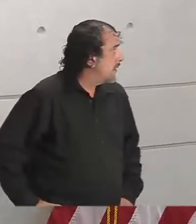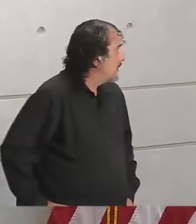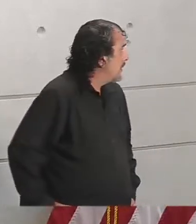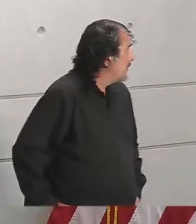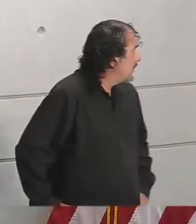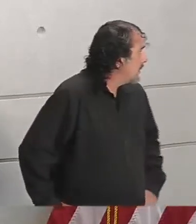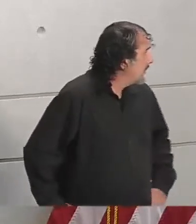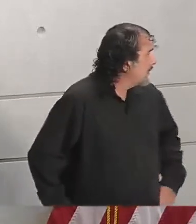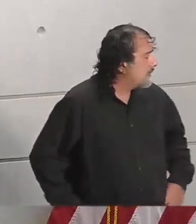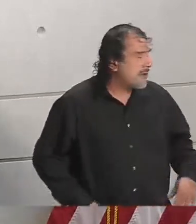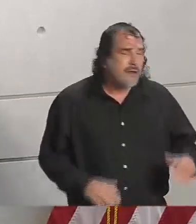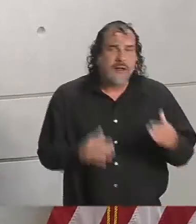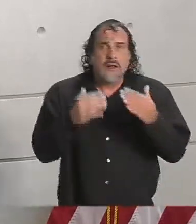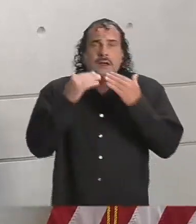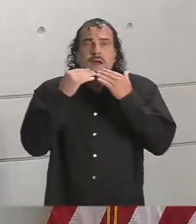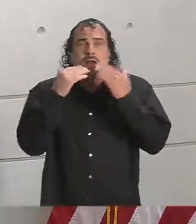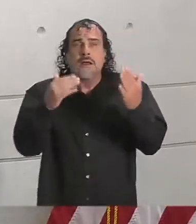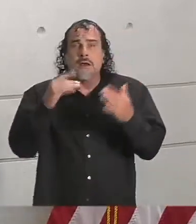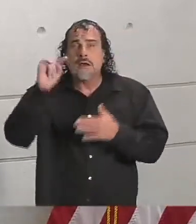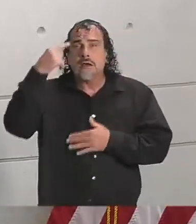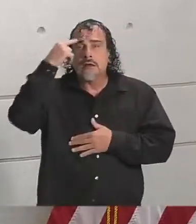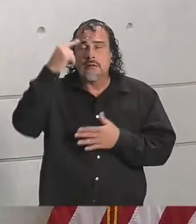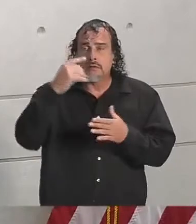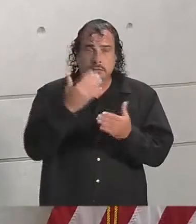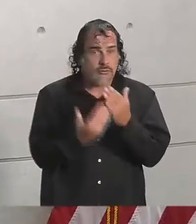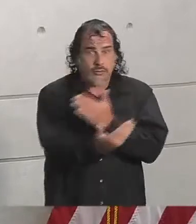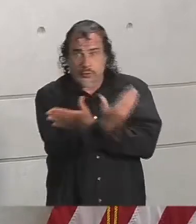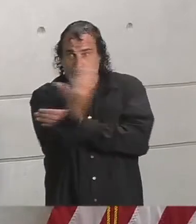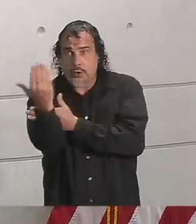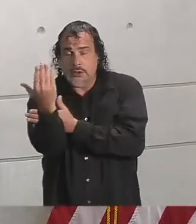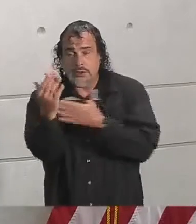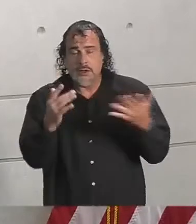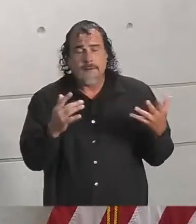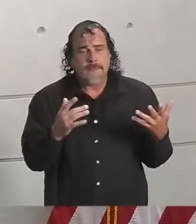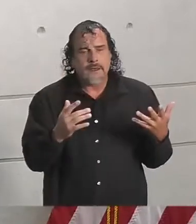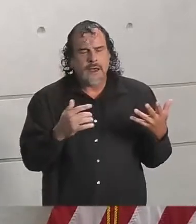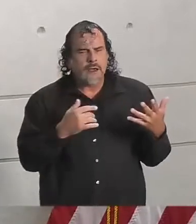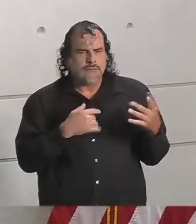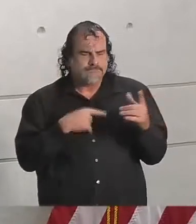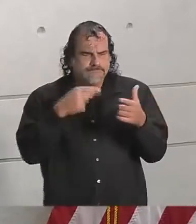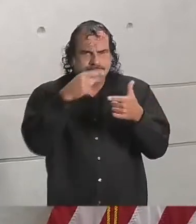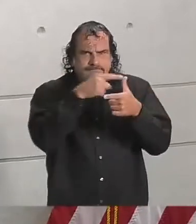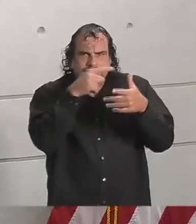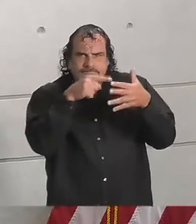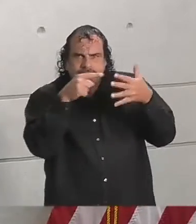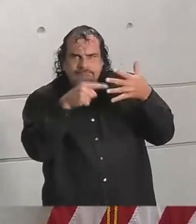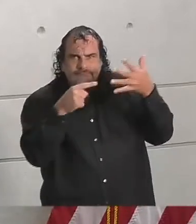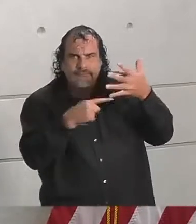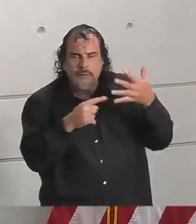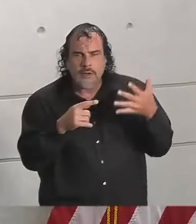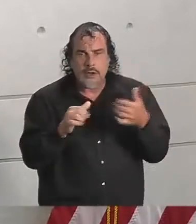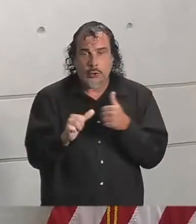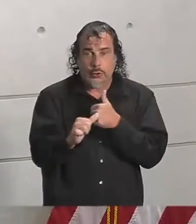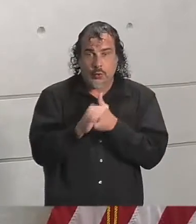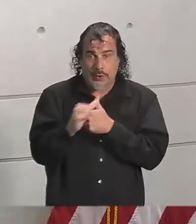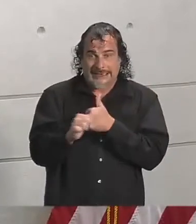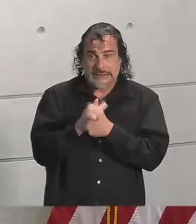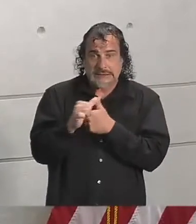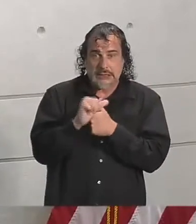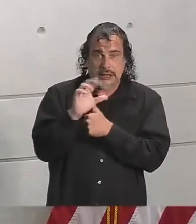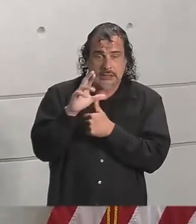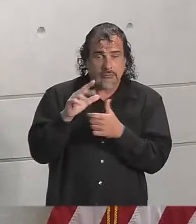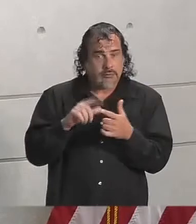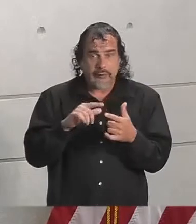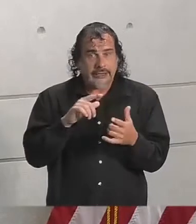Thank you, Governor. Good morning, everyone. Just to point out a few things, I want to talk about the risks that we're looking at here. They really have remained